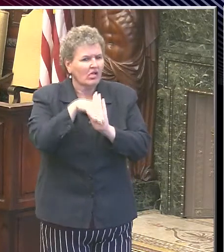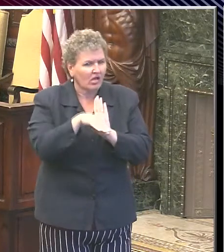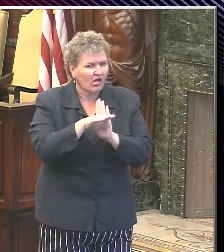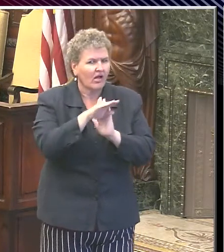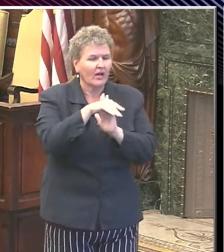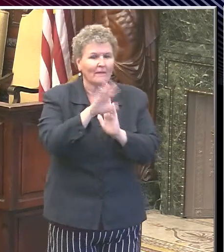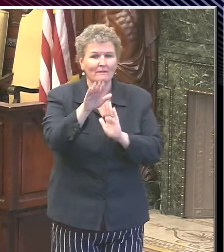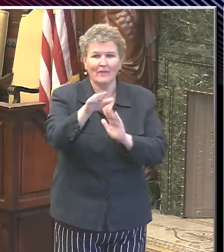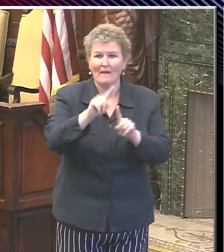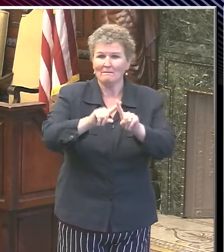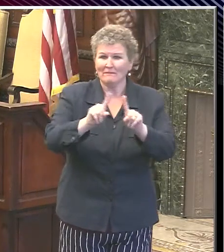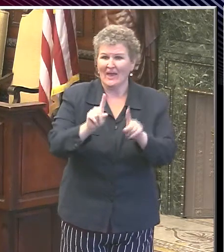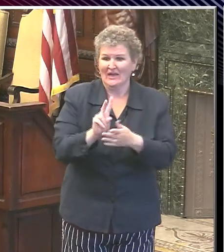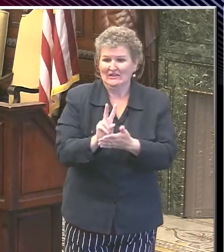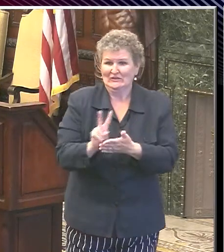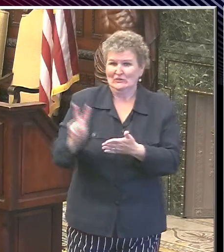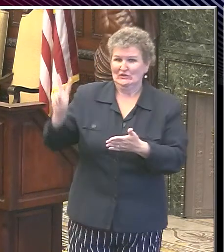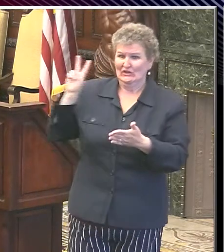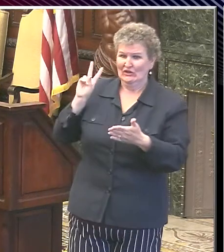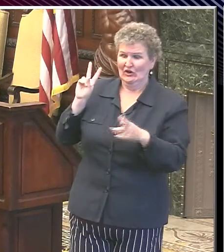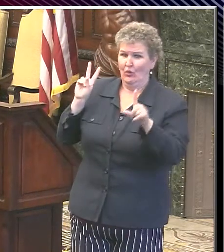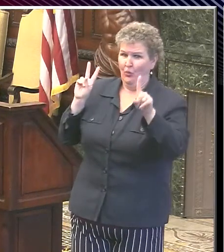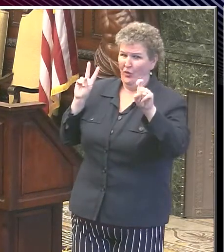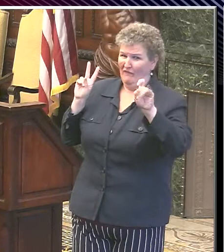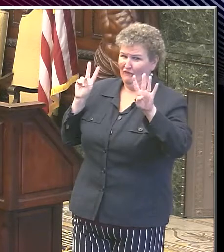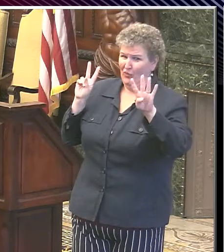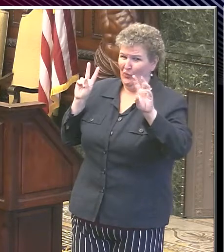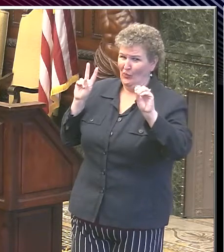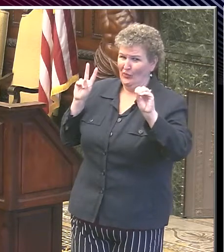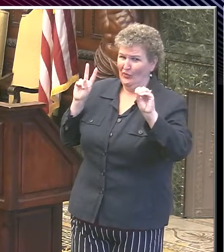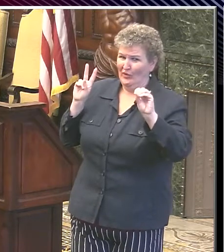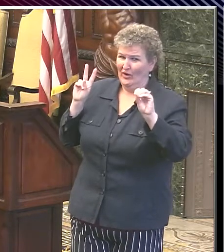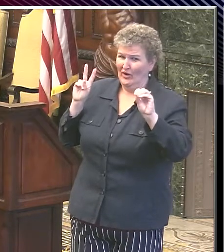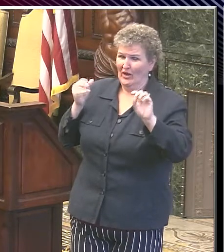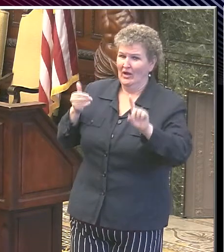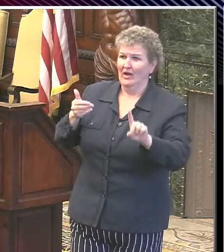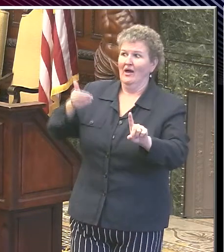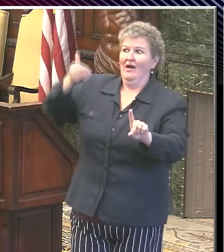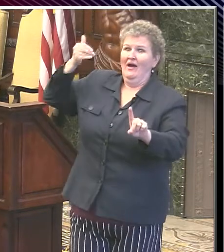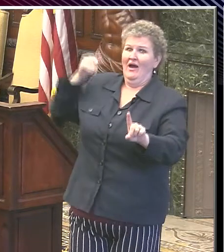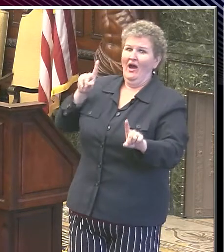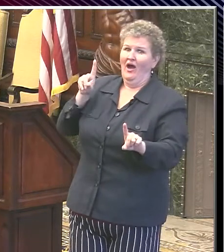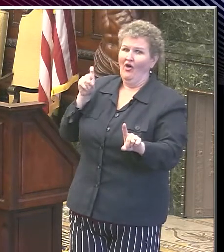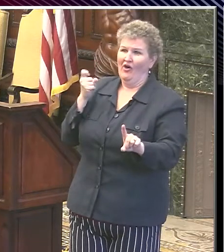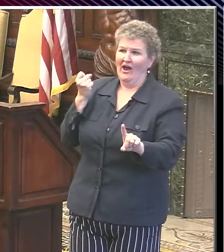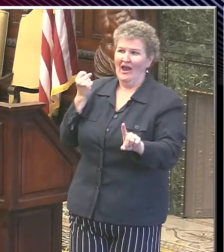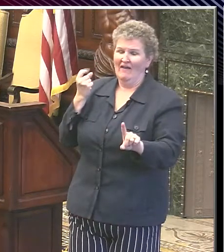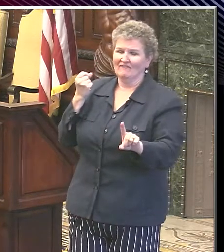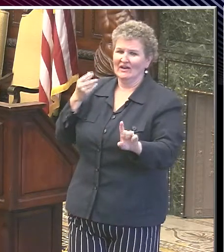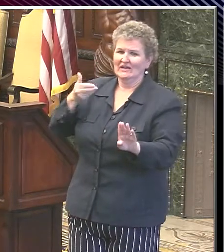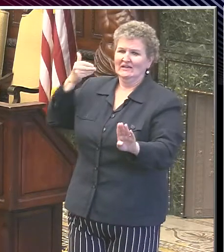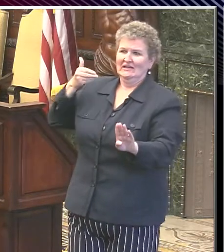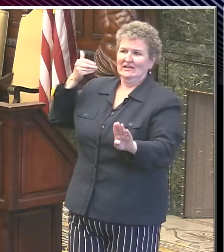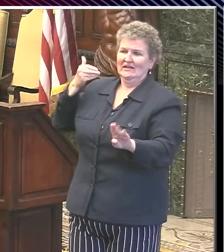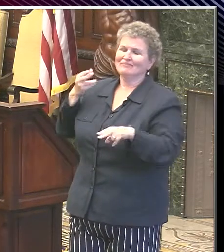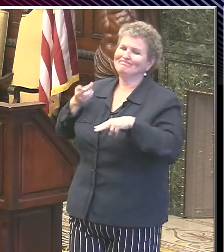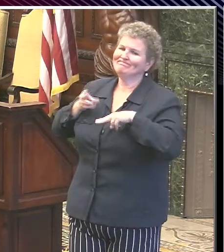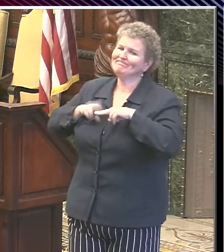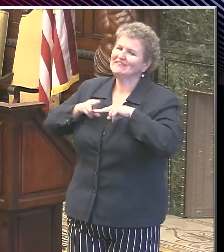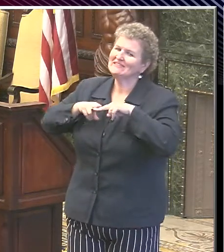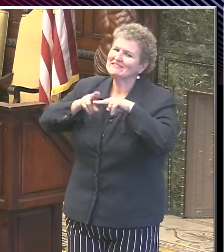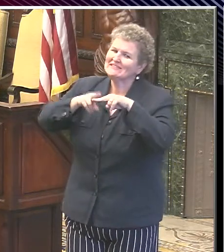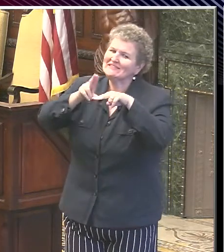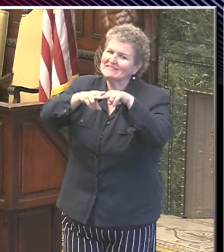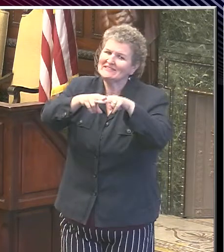141 cases per day the week before and 111 cases per day the week before that. Now, the new cases that we're reporting today are still predominantly